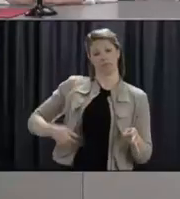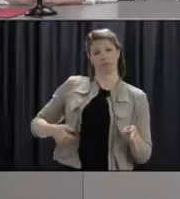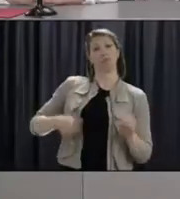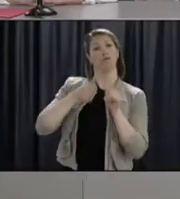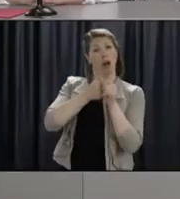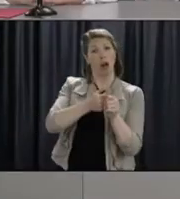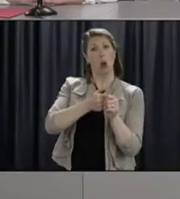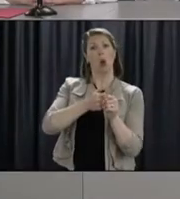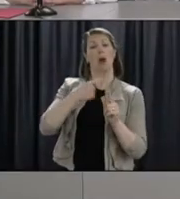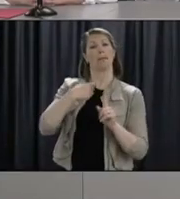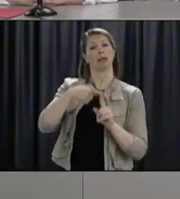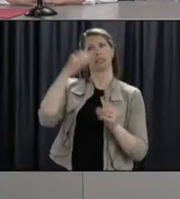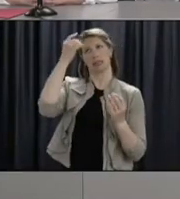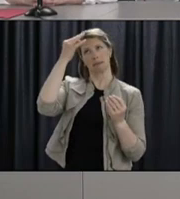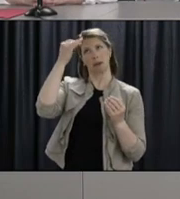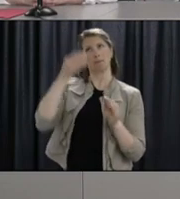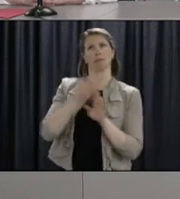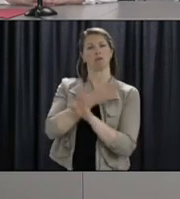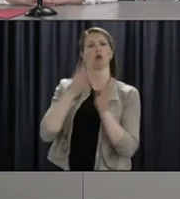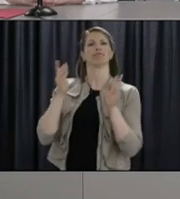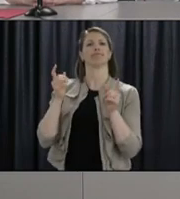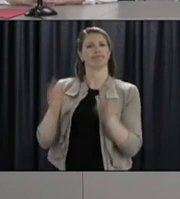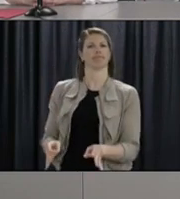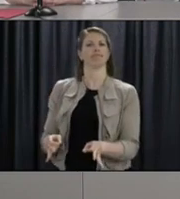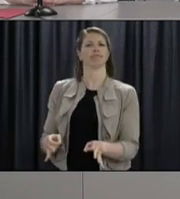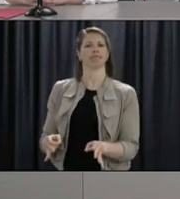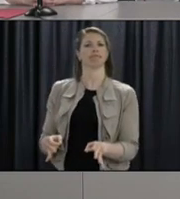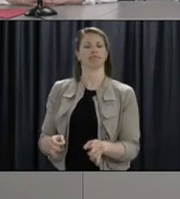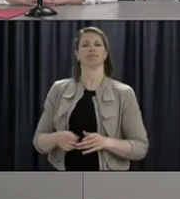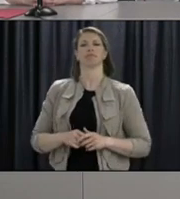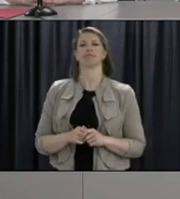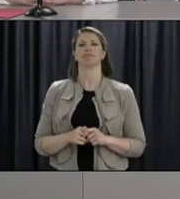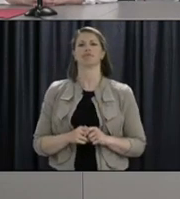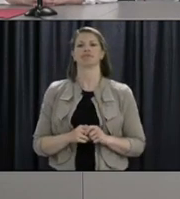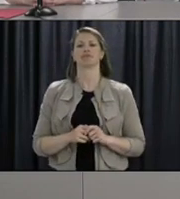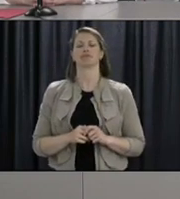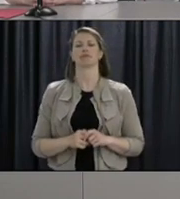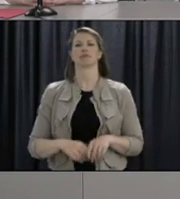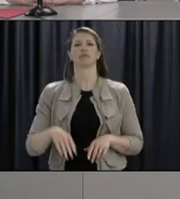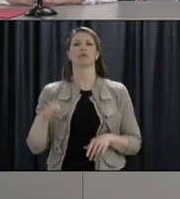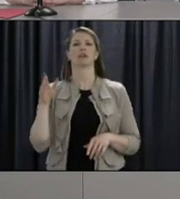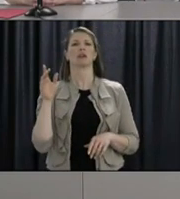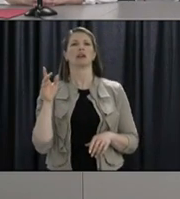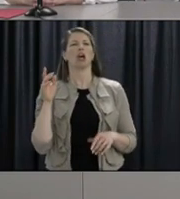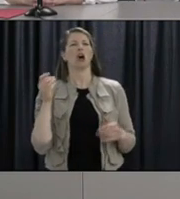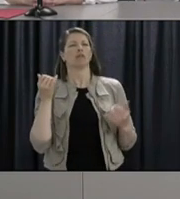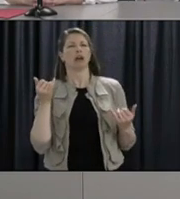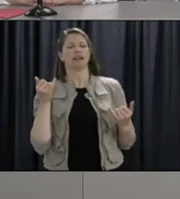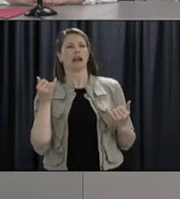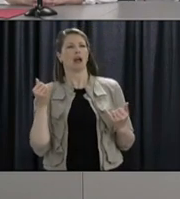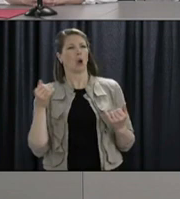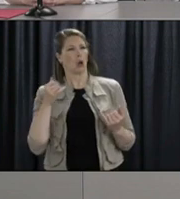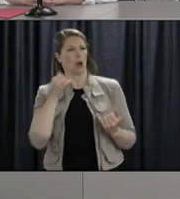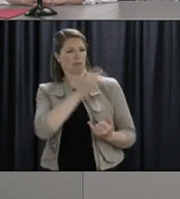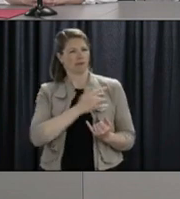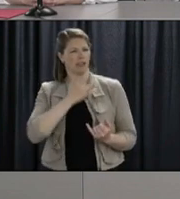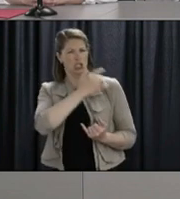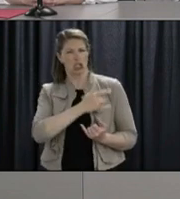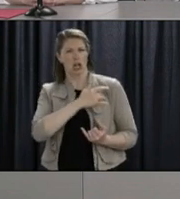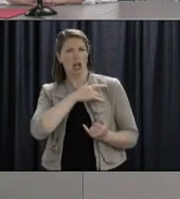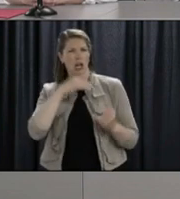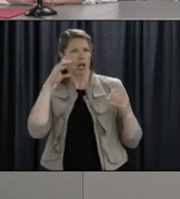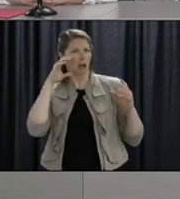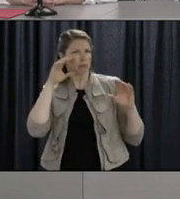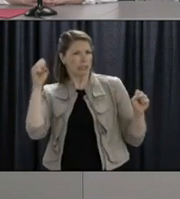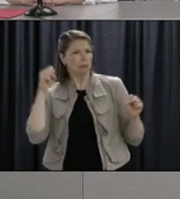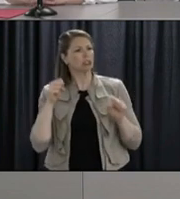Premier, uh, why aren't you talking to other Atlantic provinces about allowing some sort of travel between provinces this summer? What do you